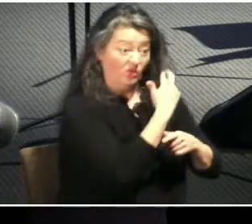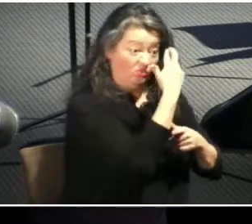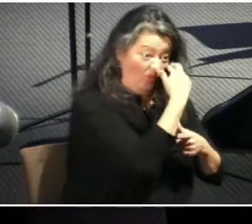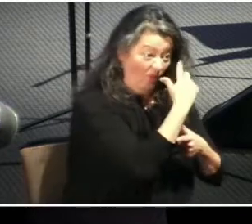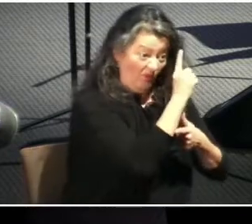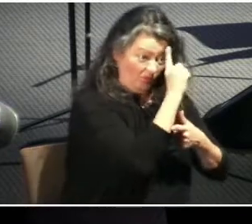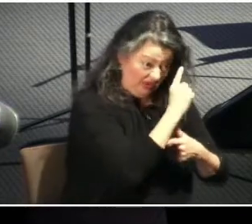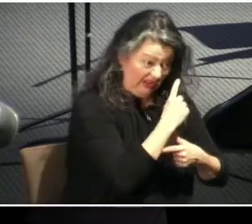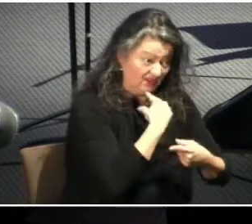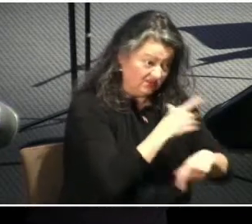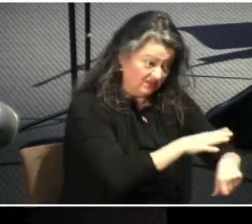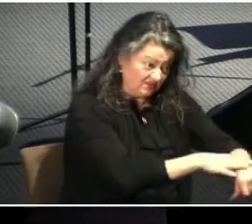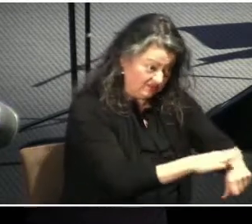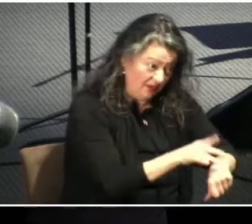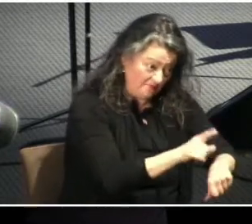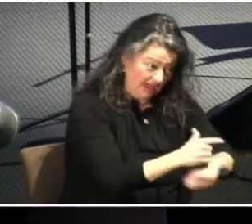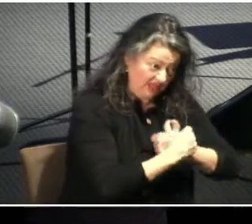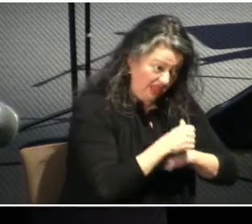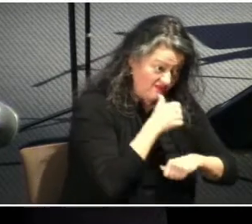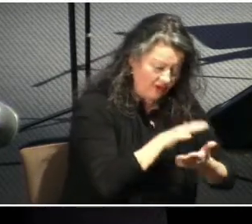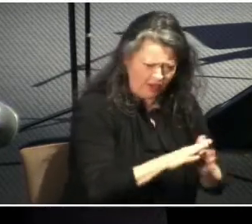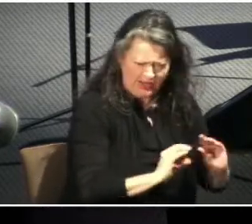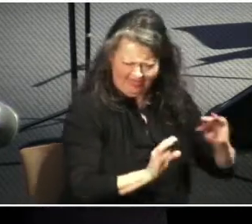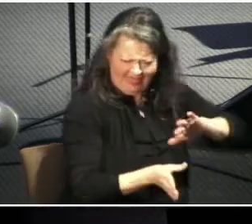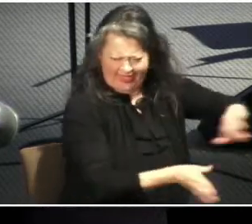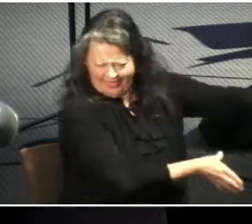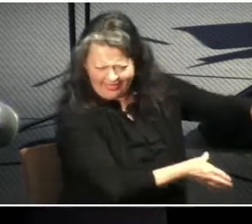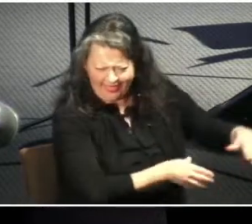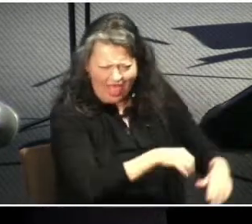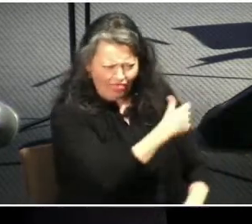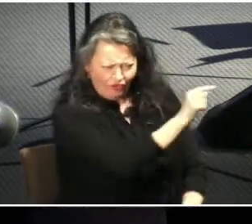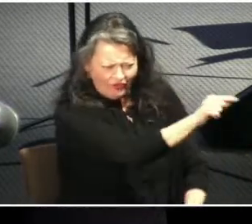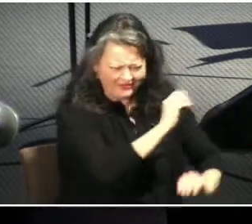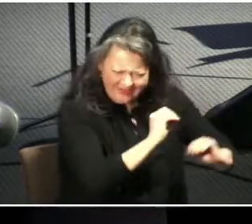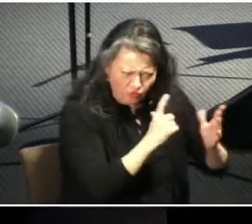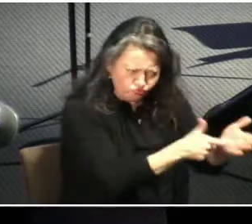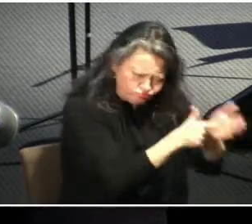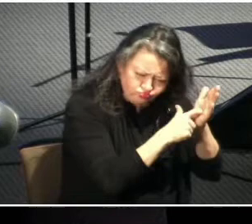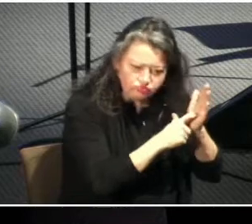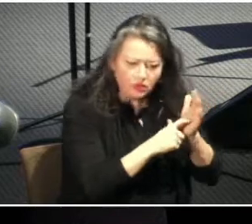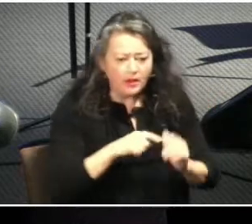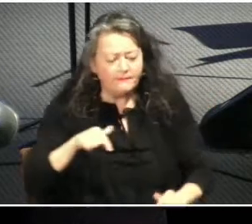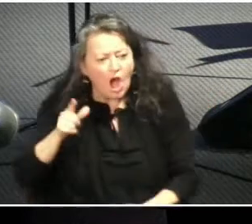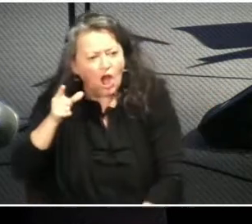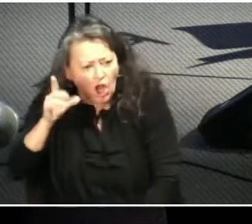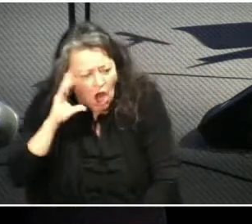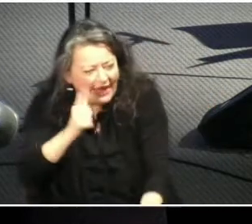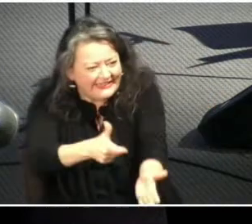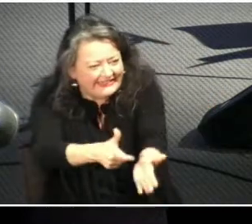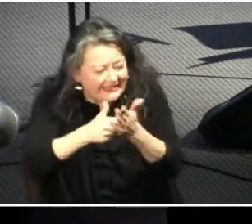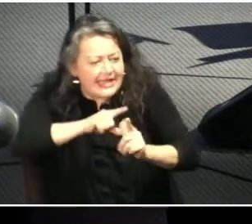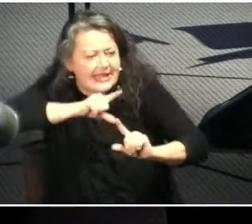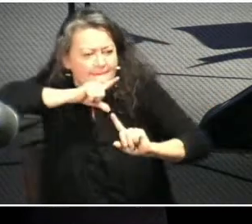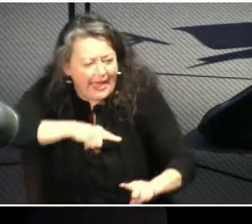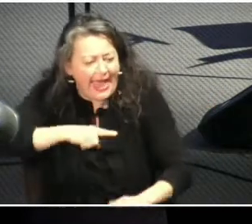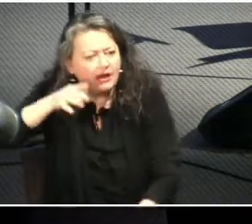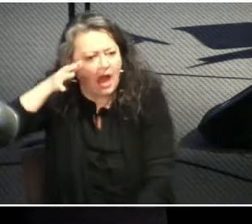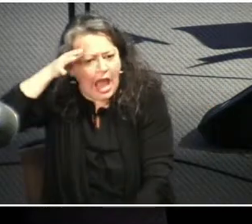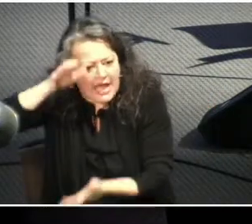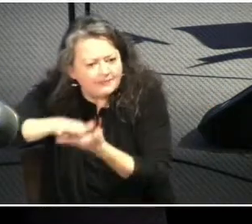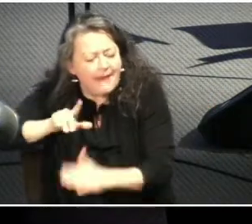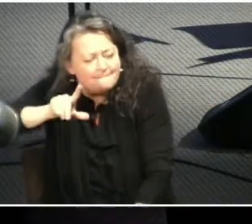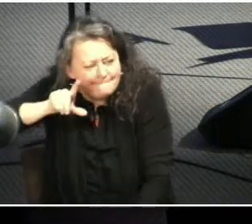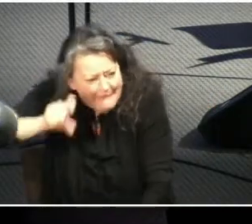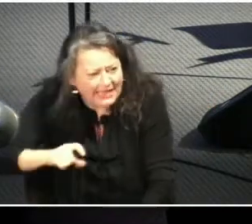But God requires it and commands it. And when a husband takes their responsibility